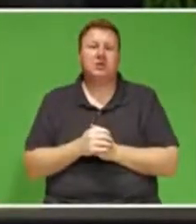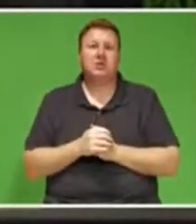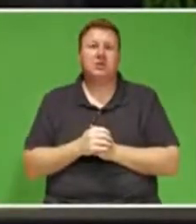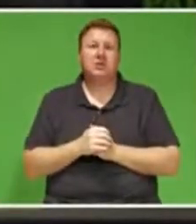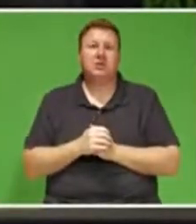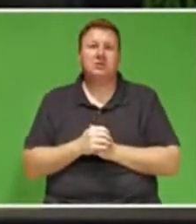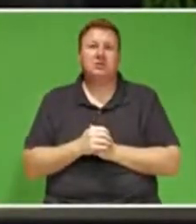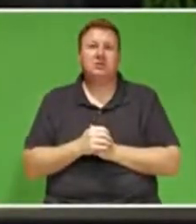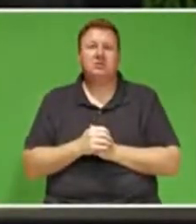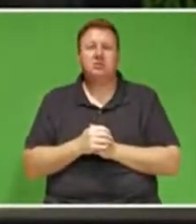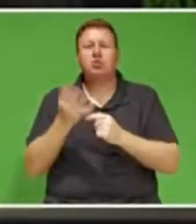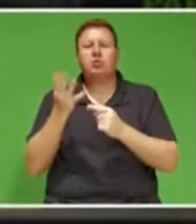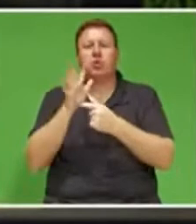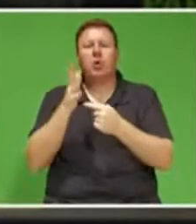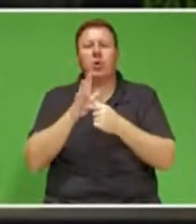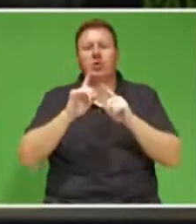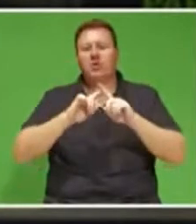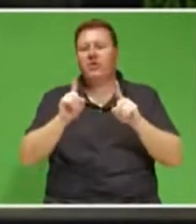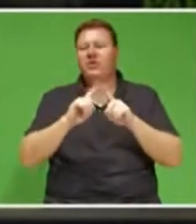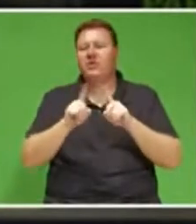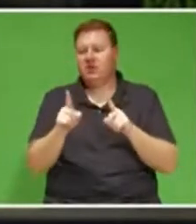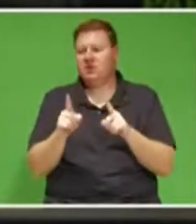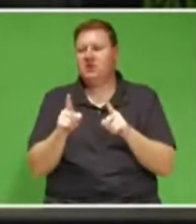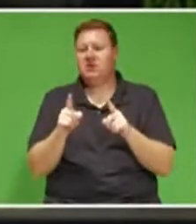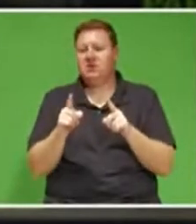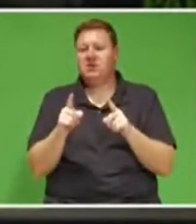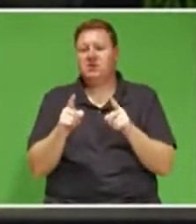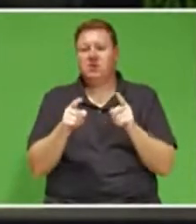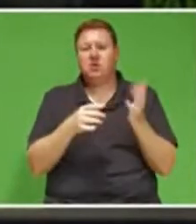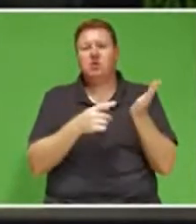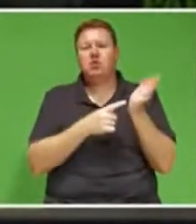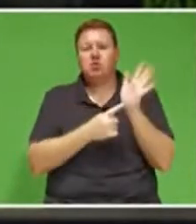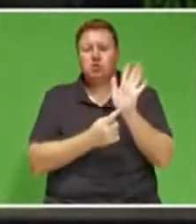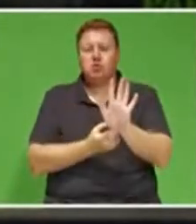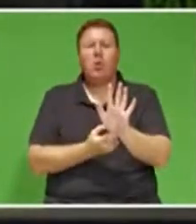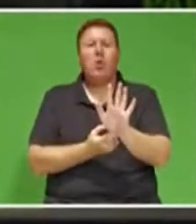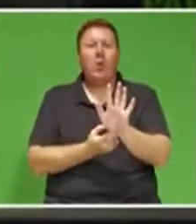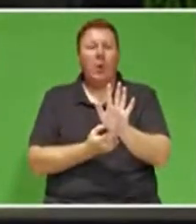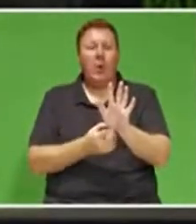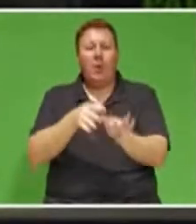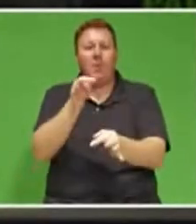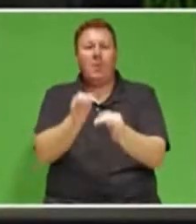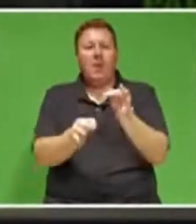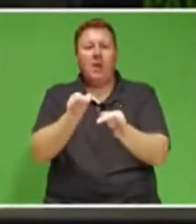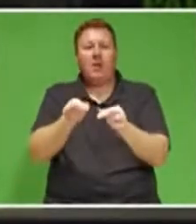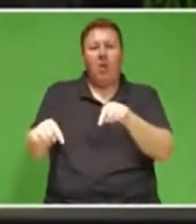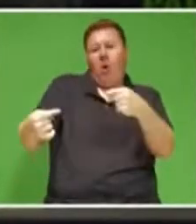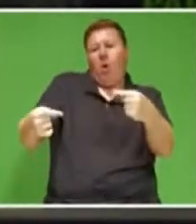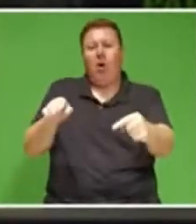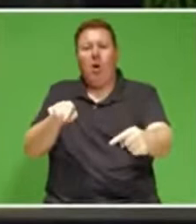and to reveal the extent of political contestation in our society.